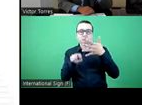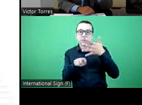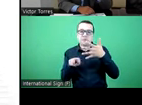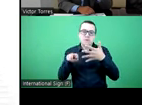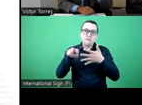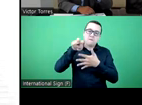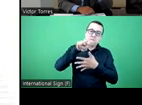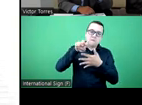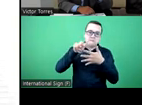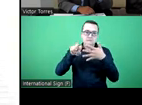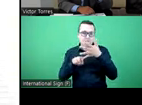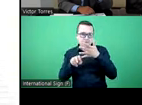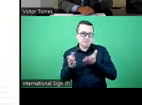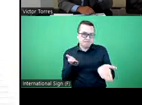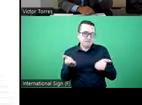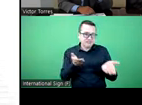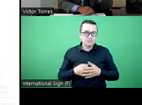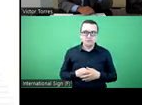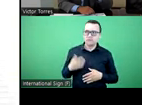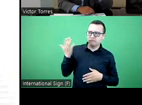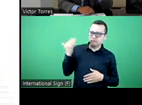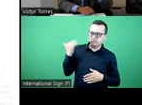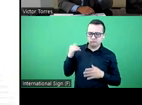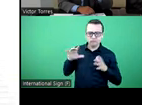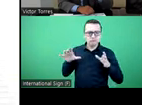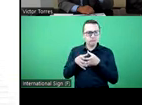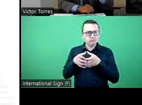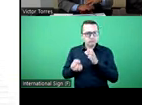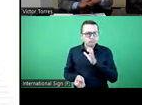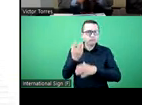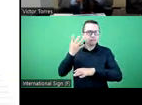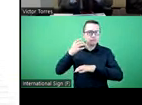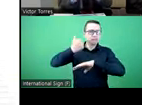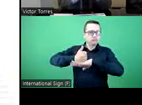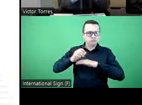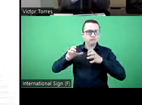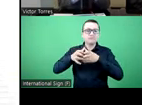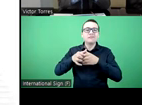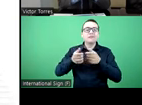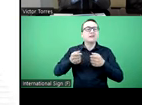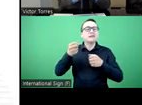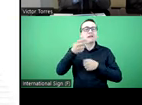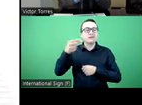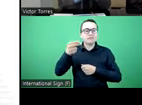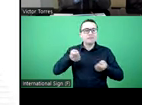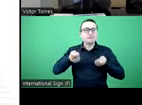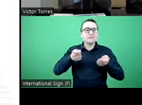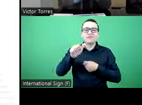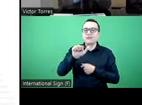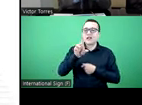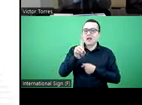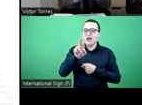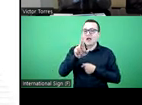And recently, a central fund was created as an administrative